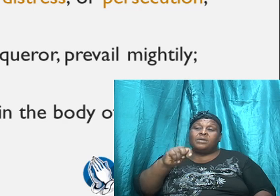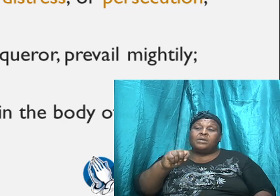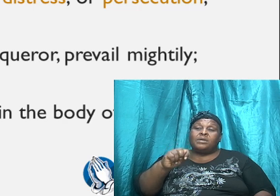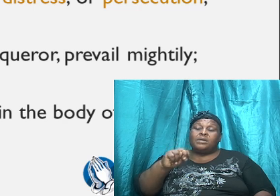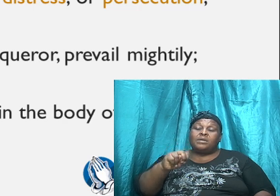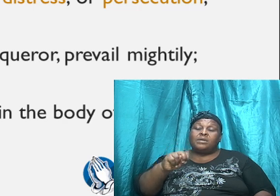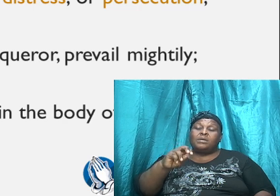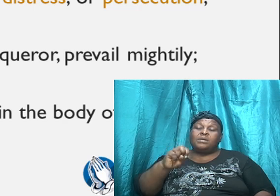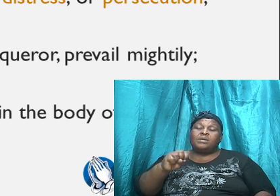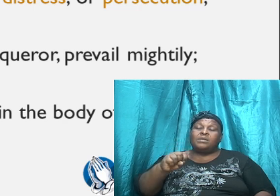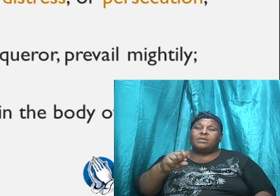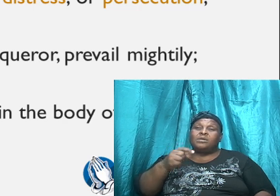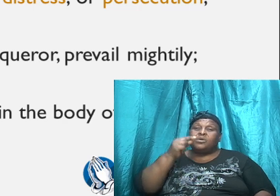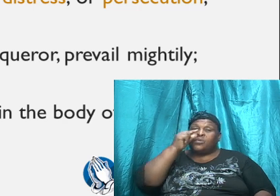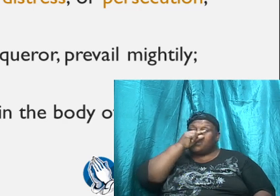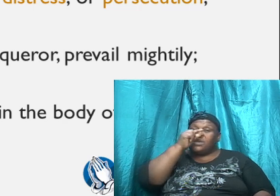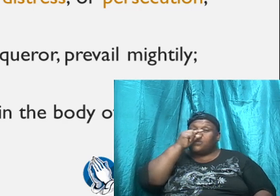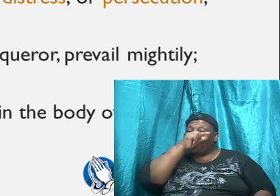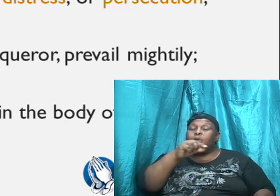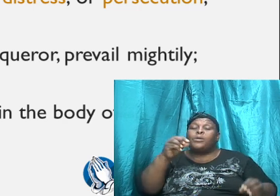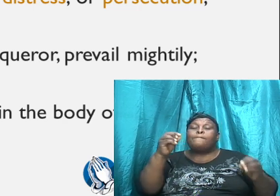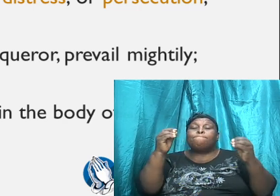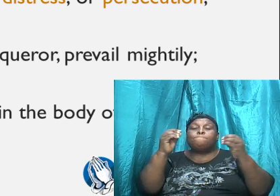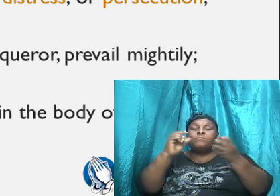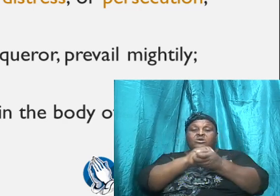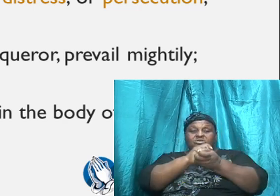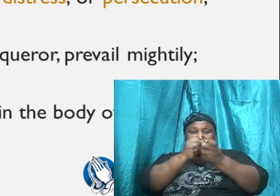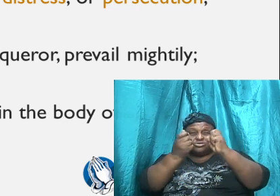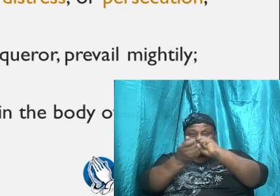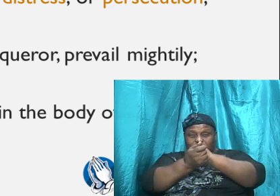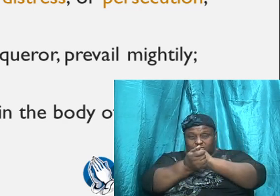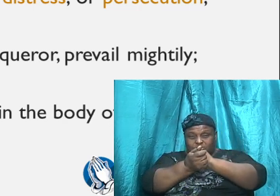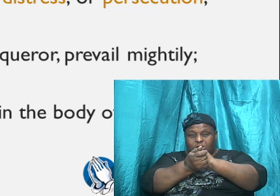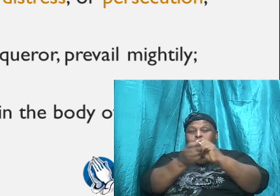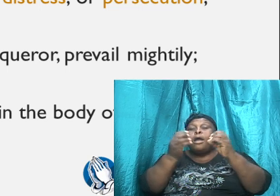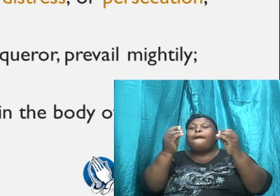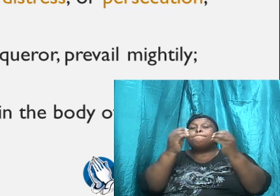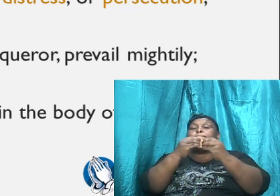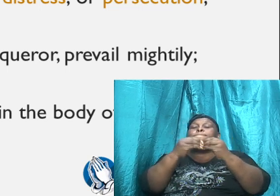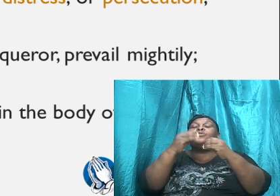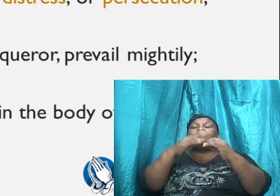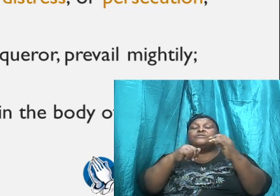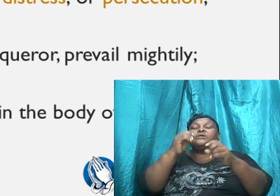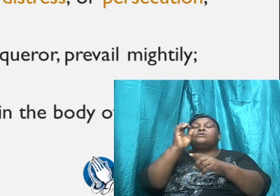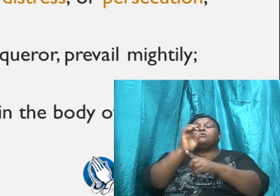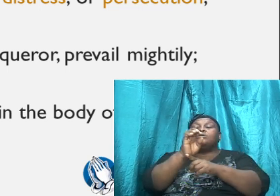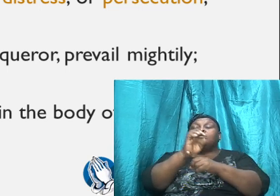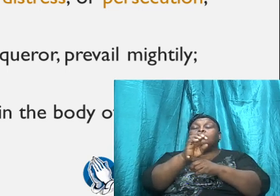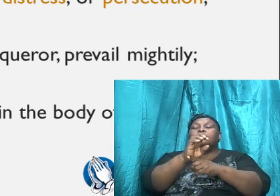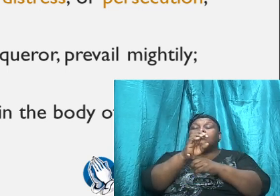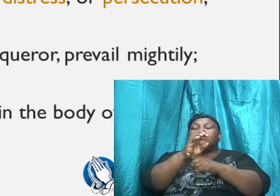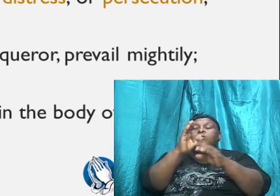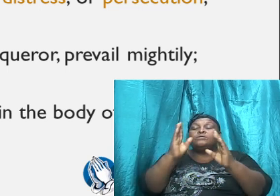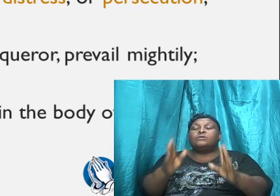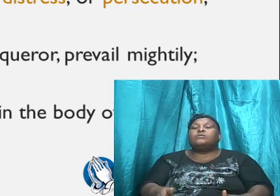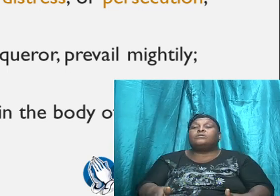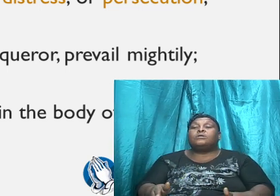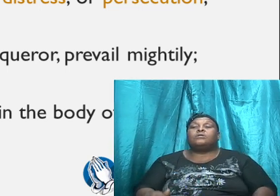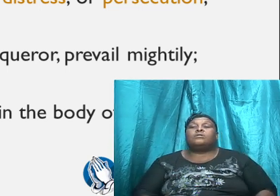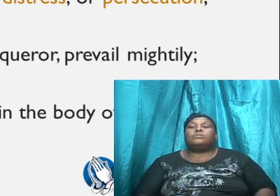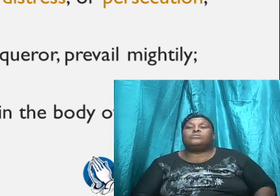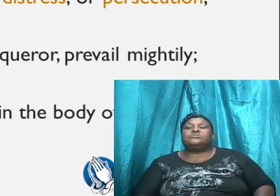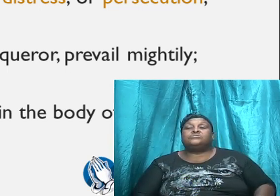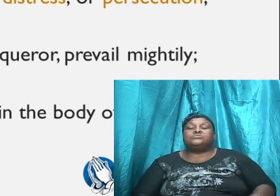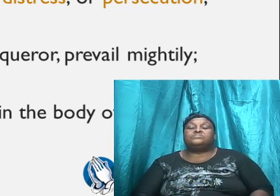than conquerors, or actually it is translated, we are more than